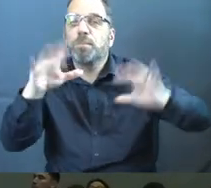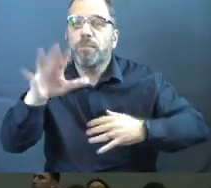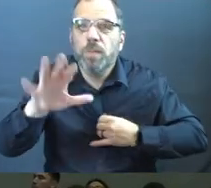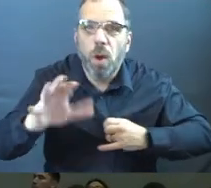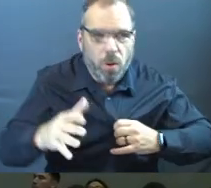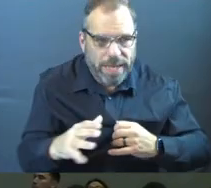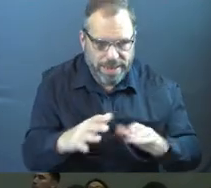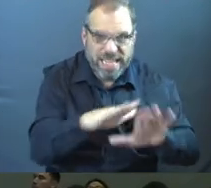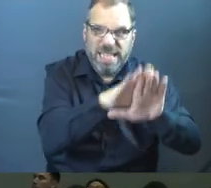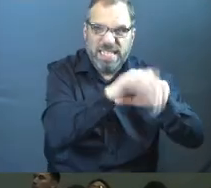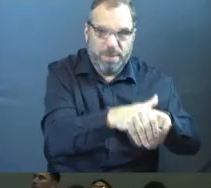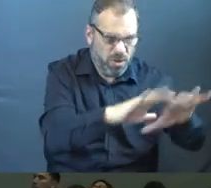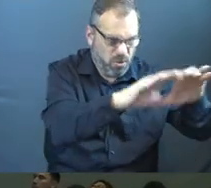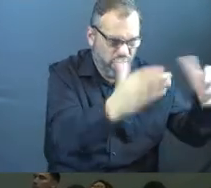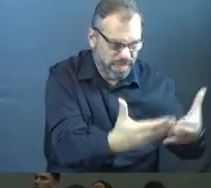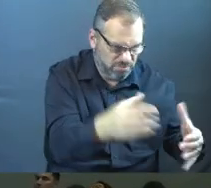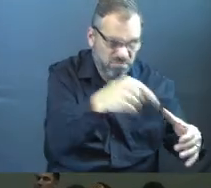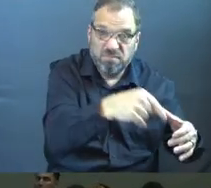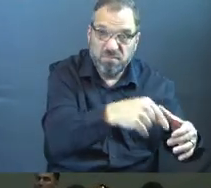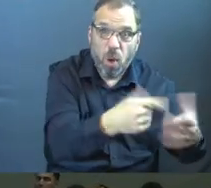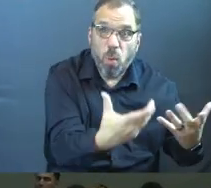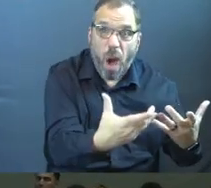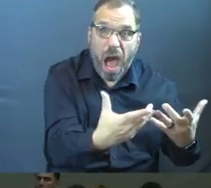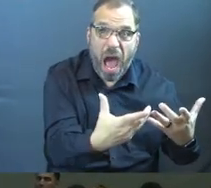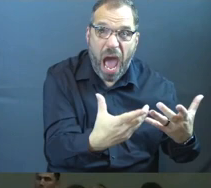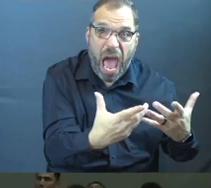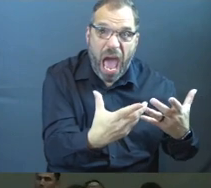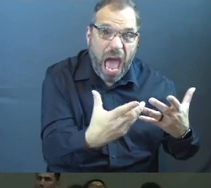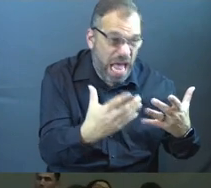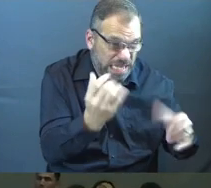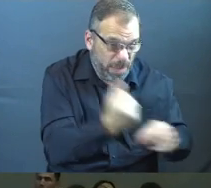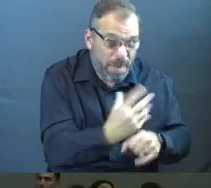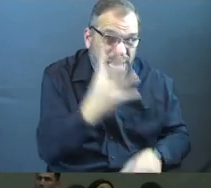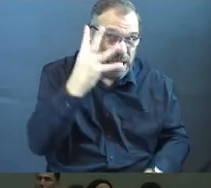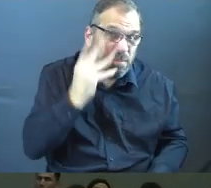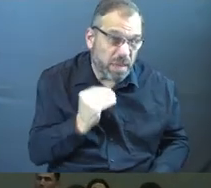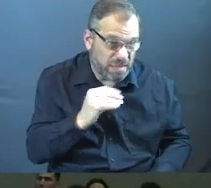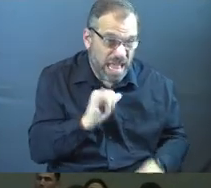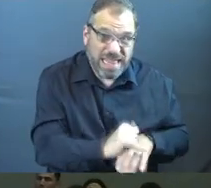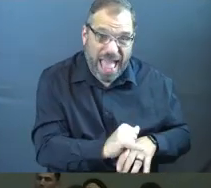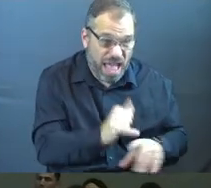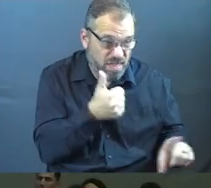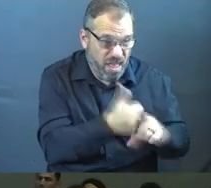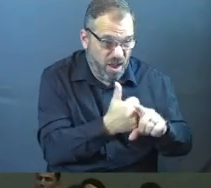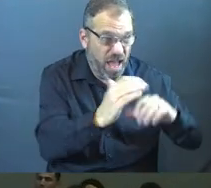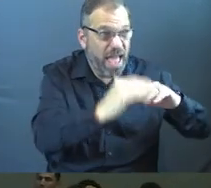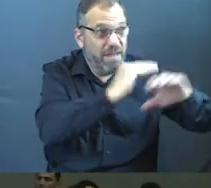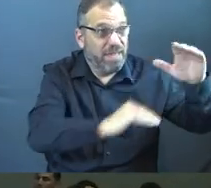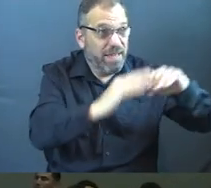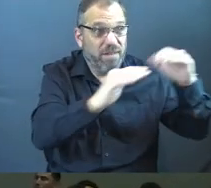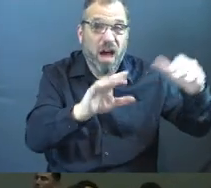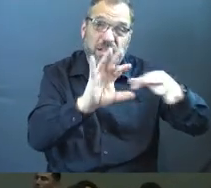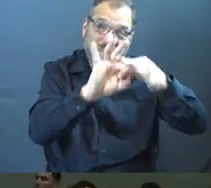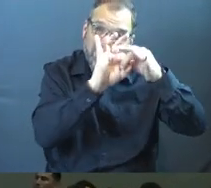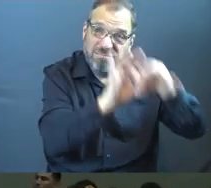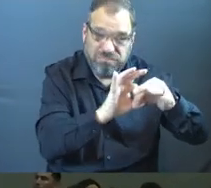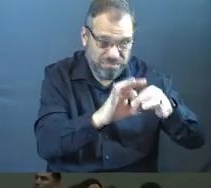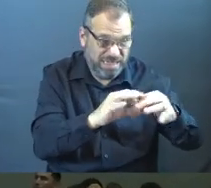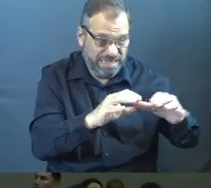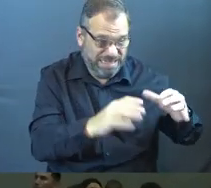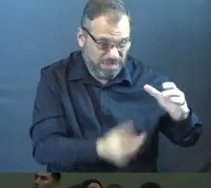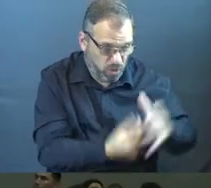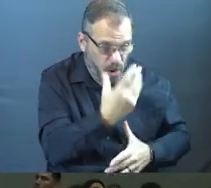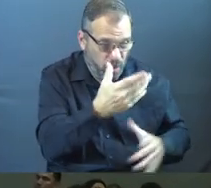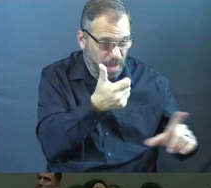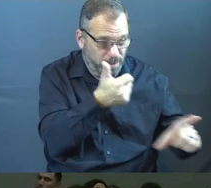there's these hypocrites. And what they're doing is they're making this whole experience that's supposed to be about their heavenly father and the connection to him and their growth in